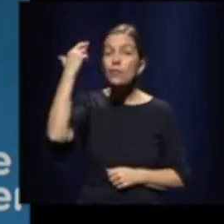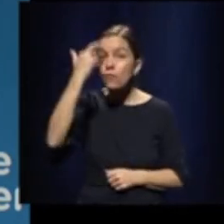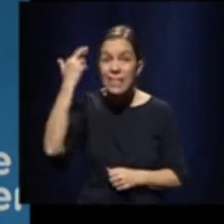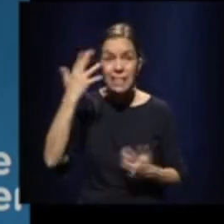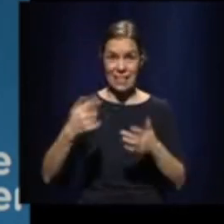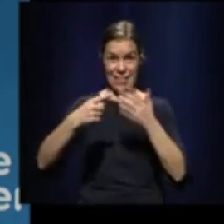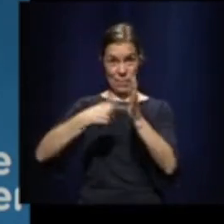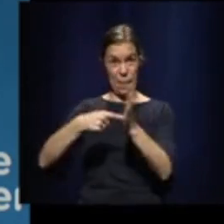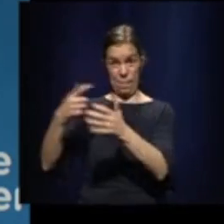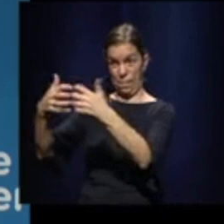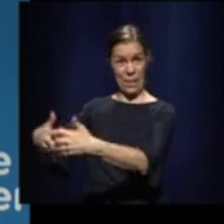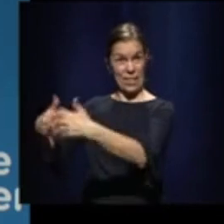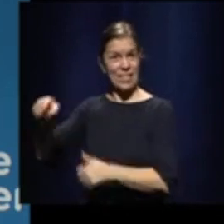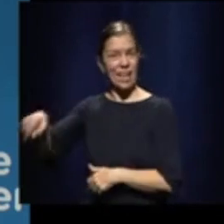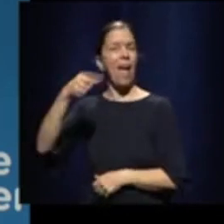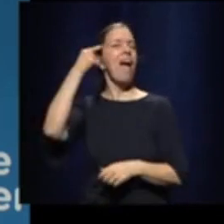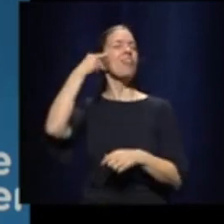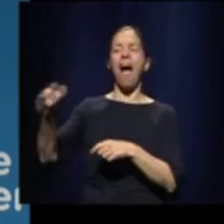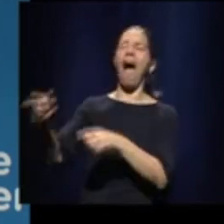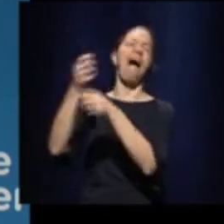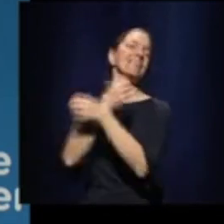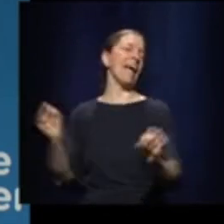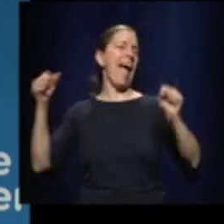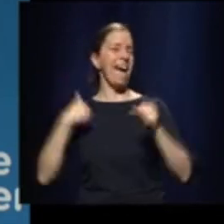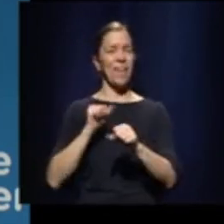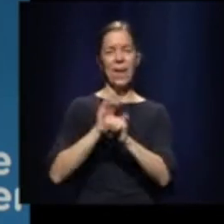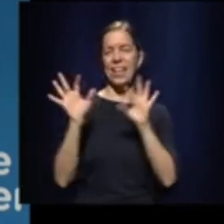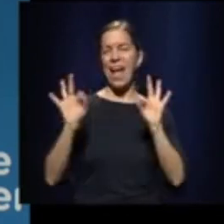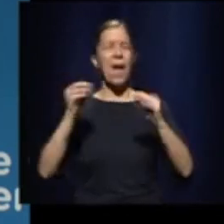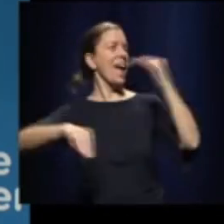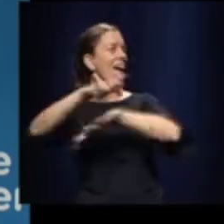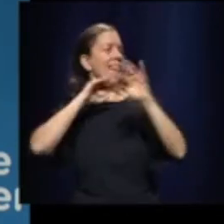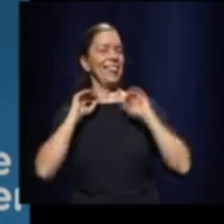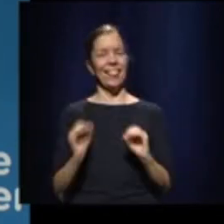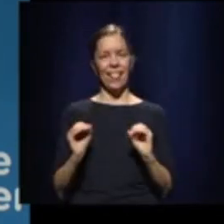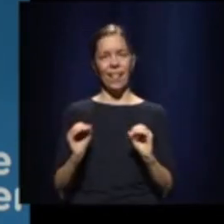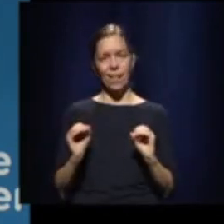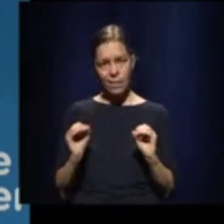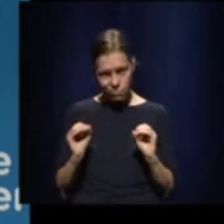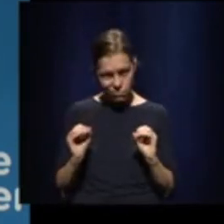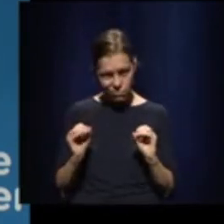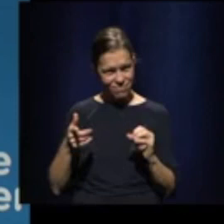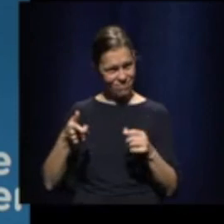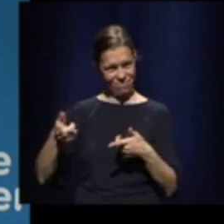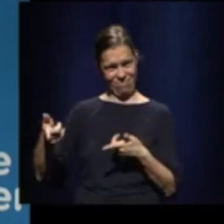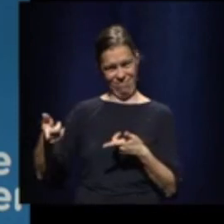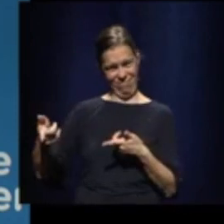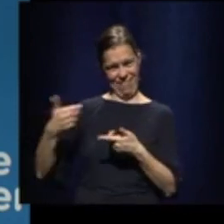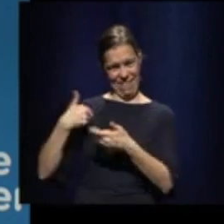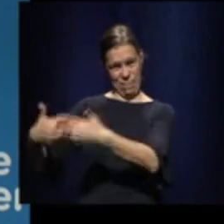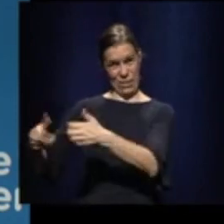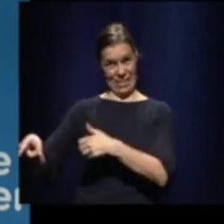perception by people that if you have that, then maybe you can relax the other measures. But clearly, the other